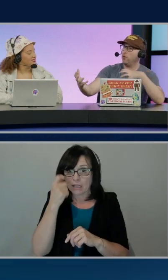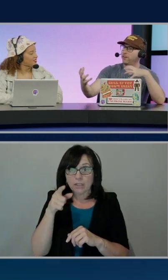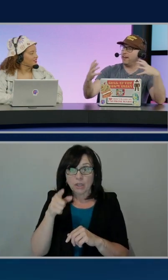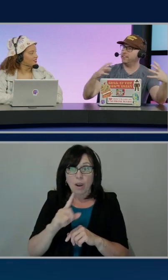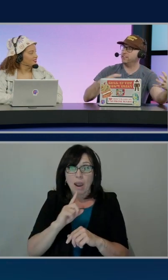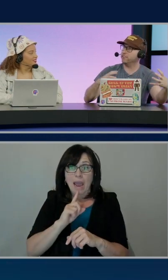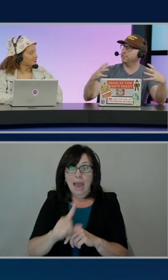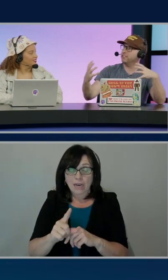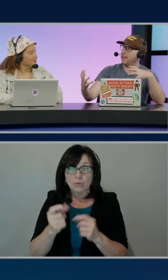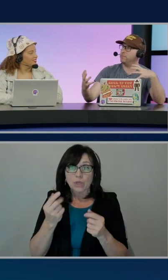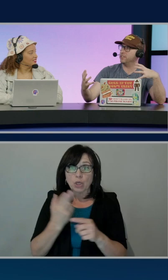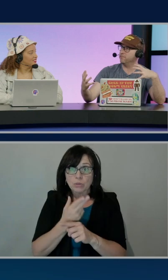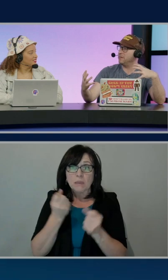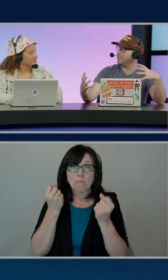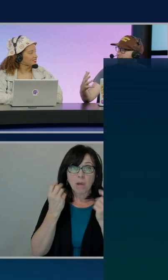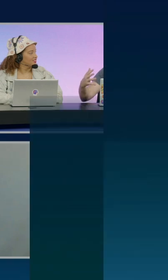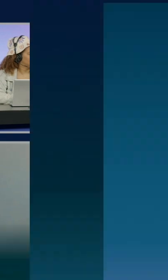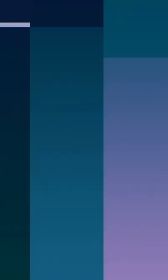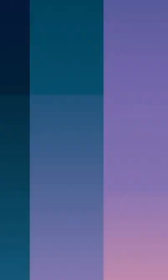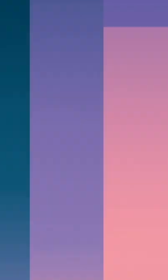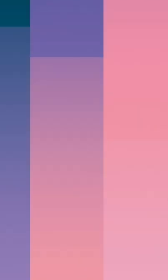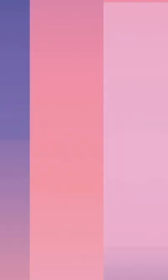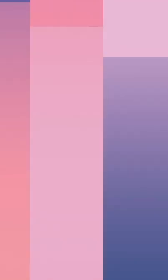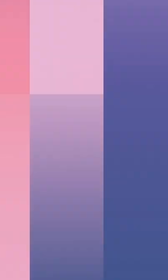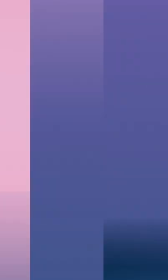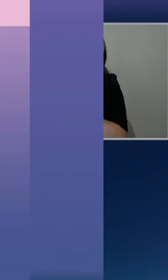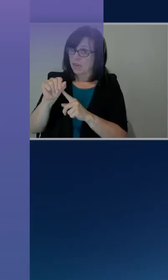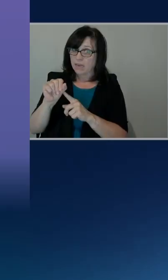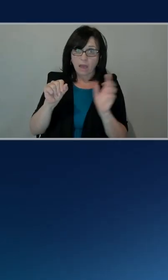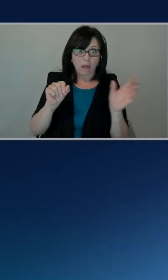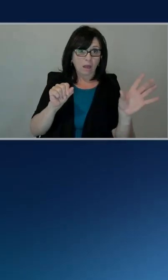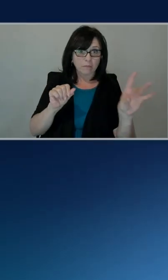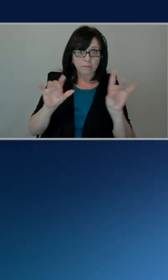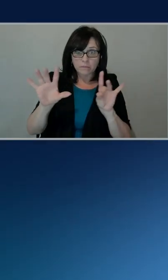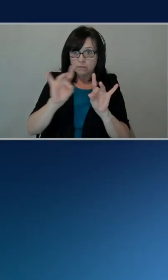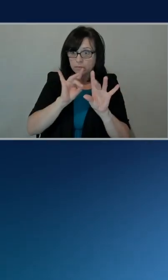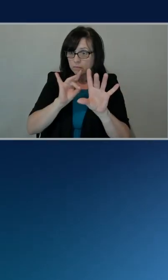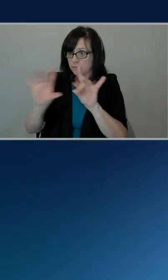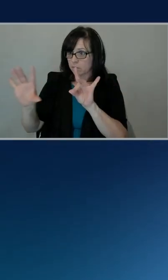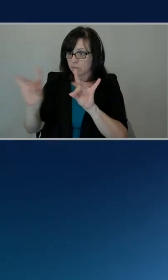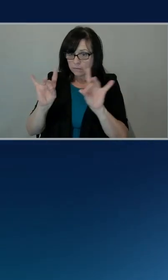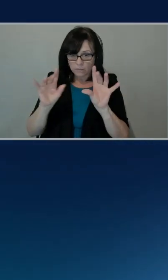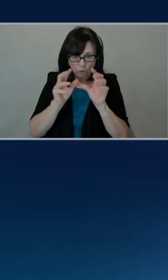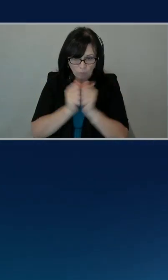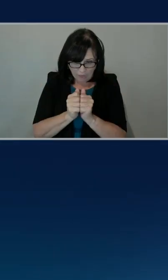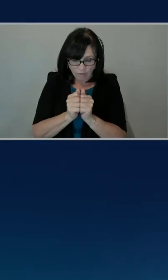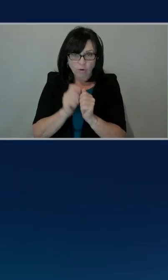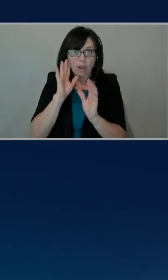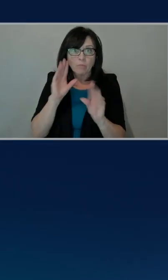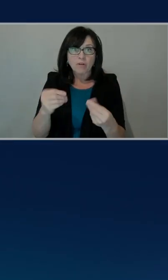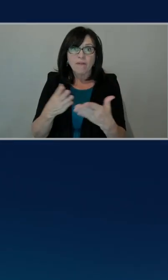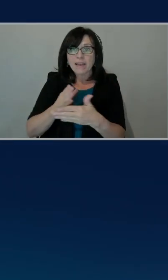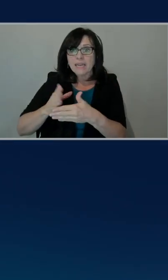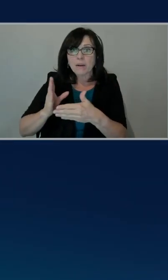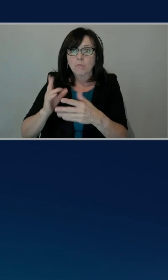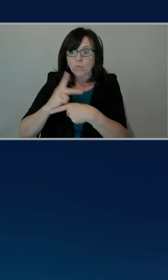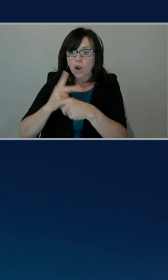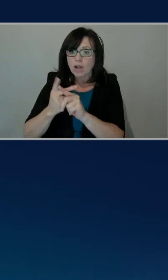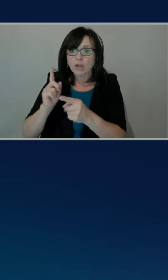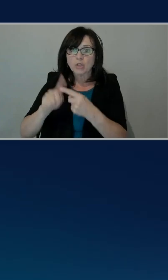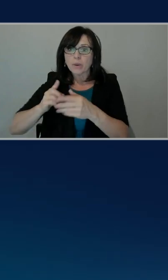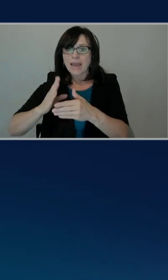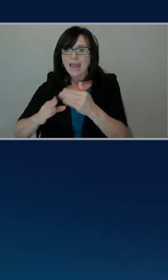taking multi-different types of media, putting those together, and then delivering your product to an end user who's using this,